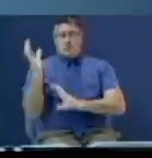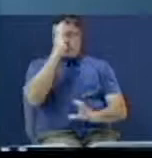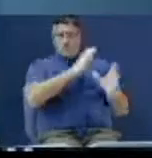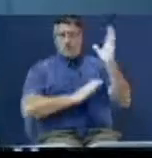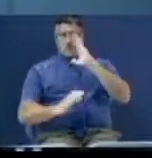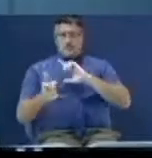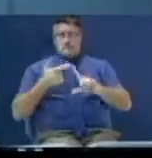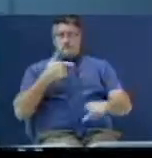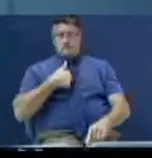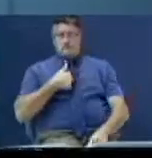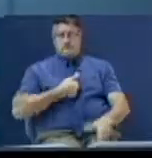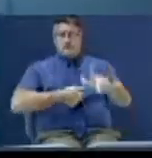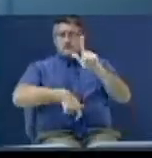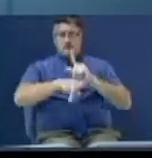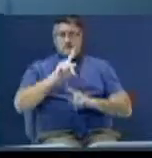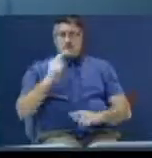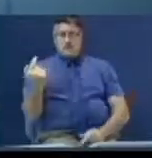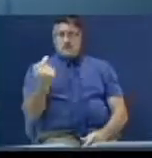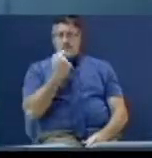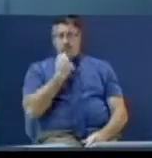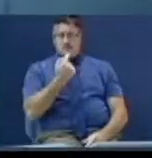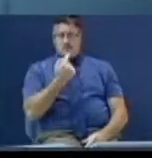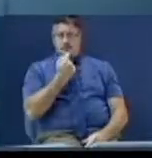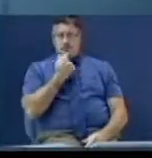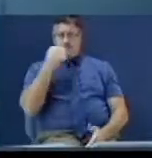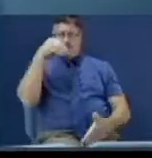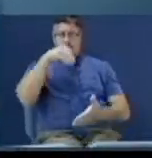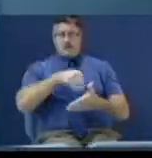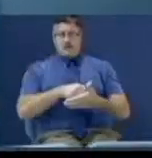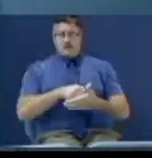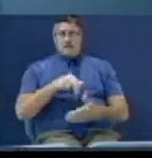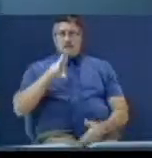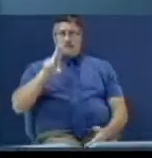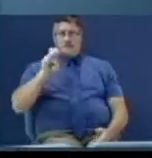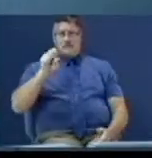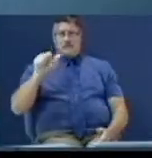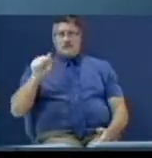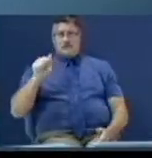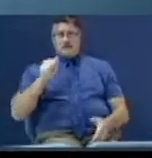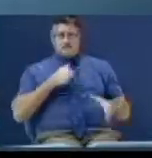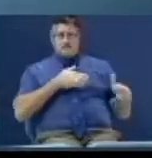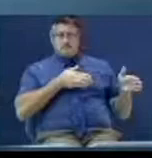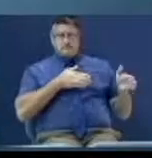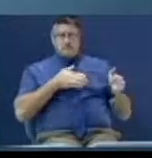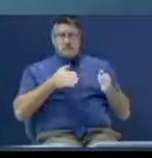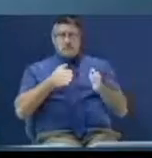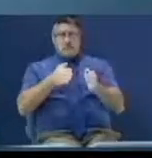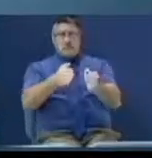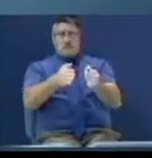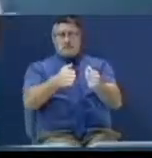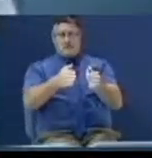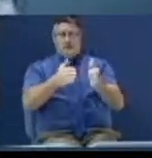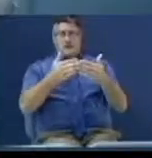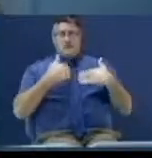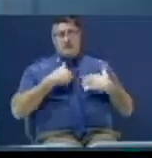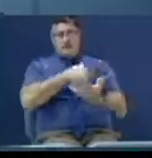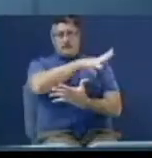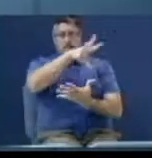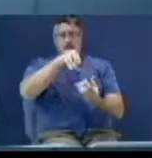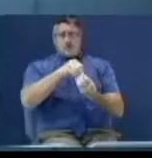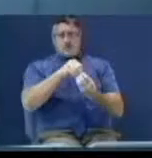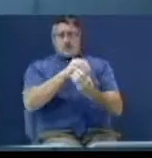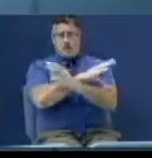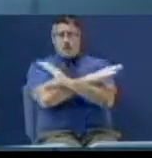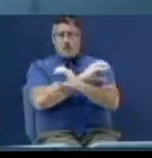make a statement. A lot of people are disappointed in the course of America right now. I being one of them. We have absolutely no